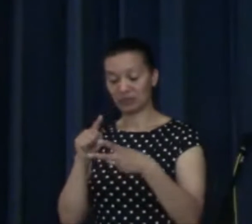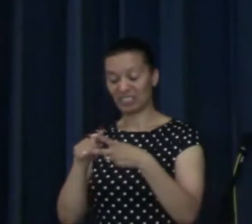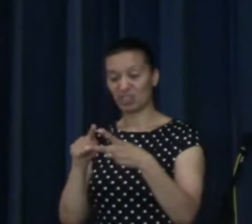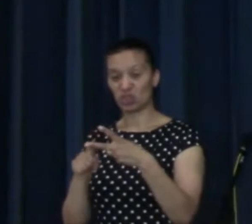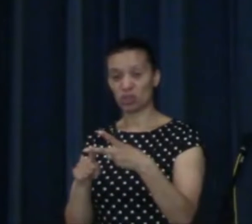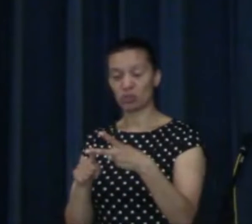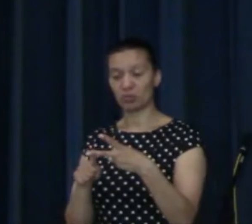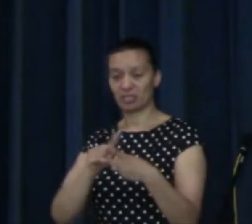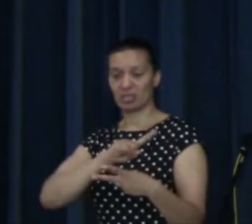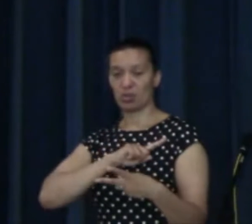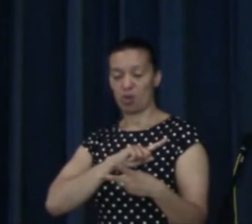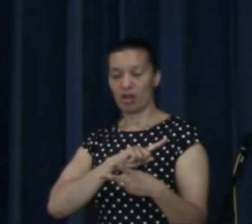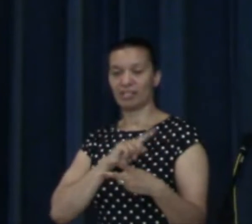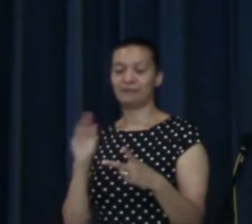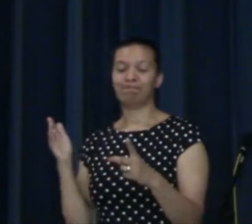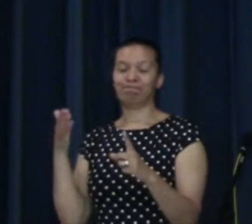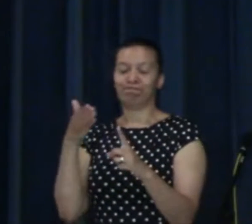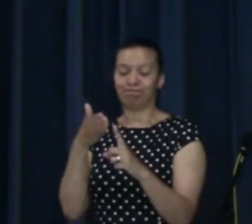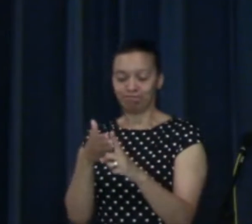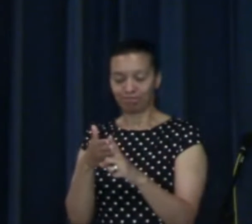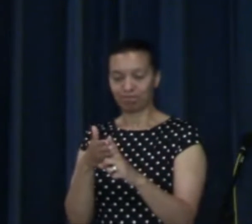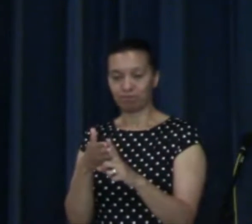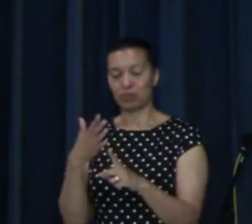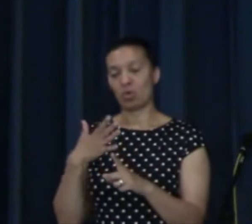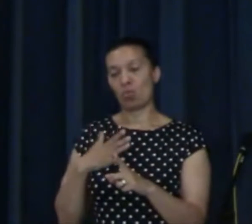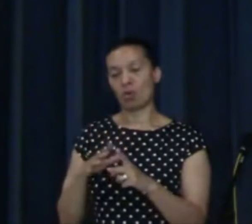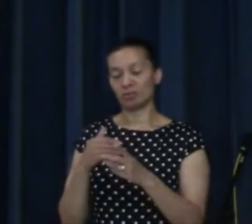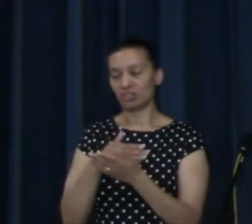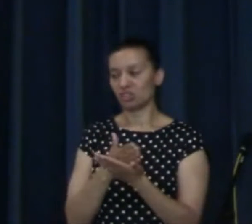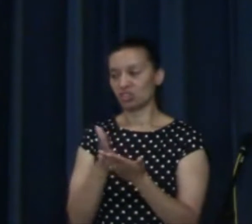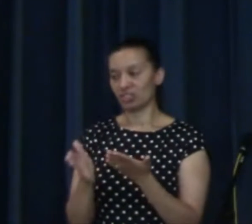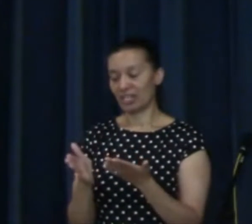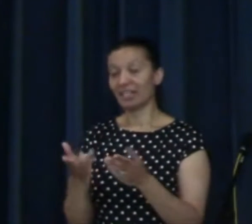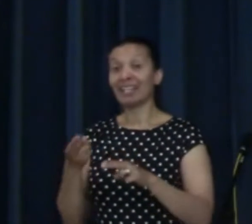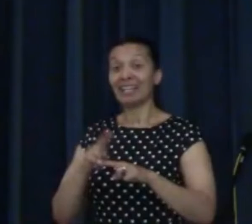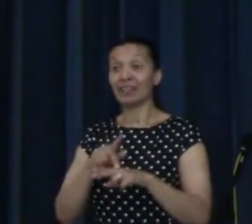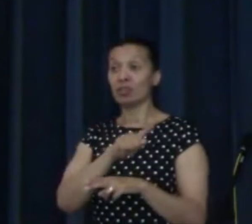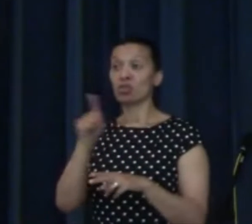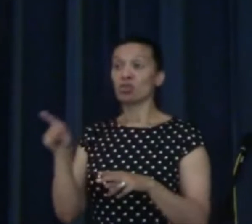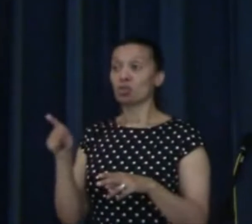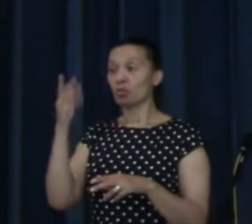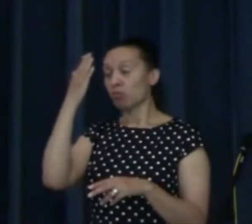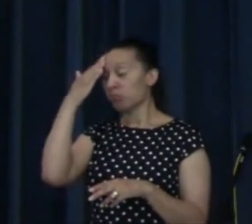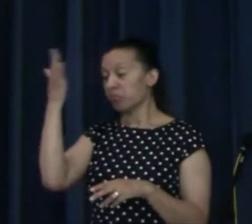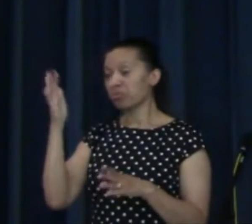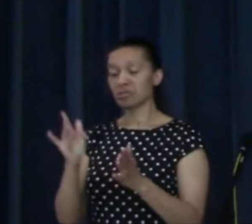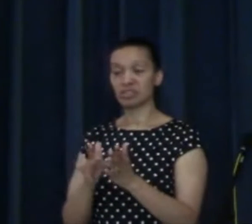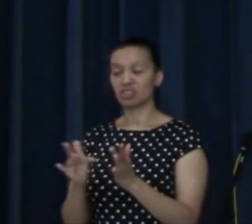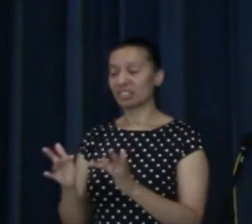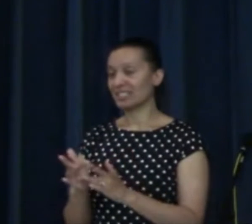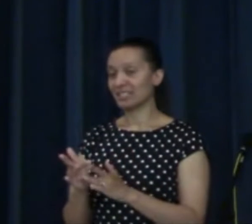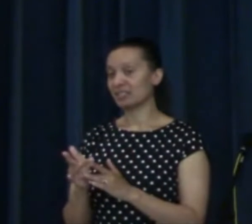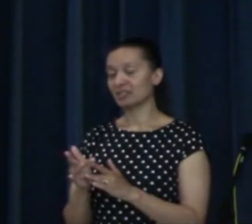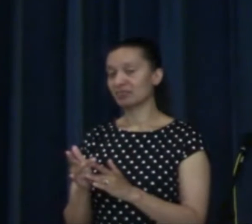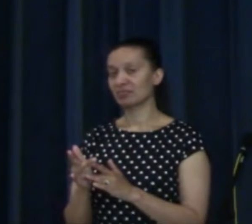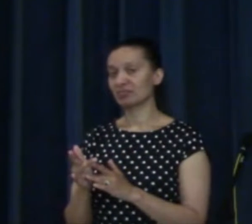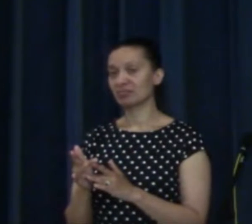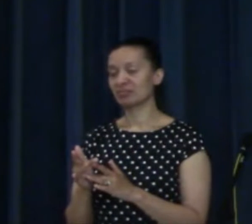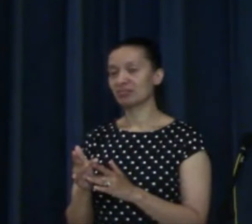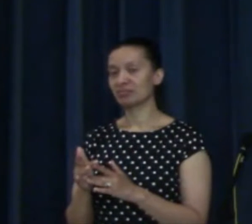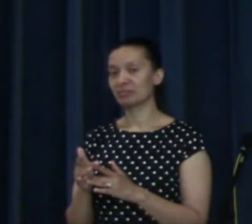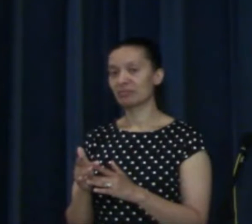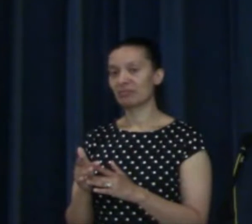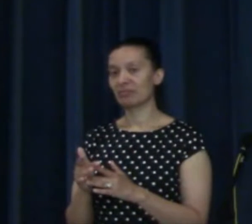If you don't know Jesus, if you're sitting here this morning in the room, and you don't know Jesus, you haven't entered